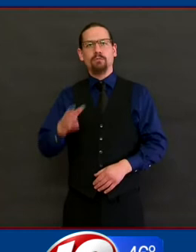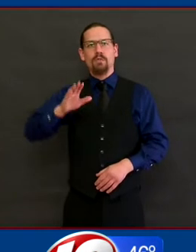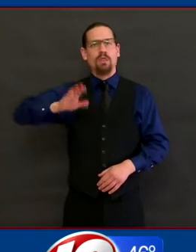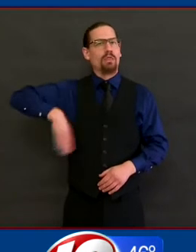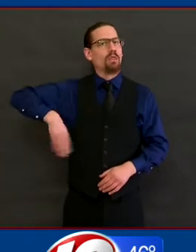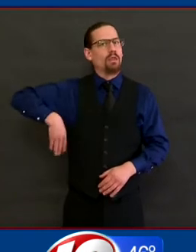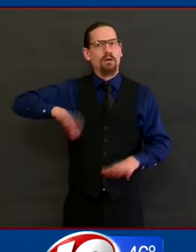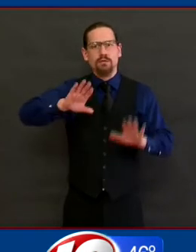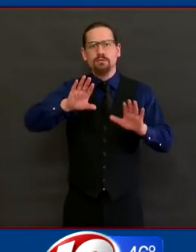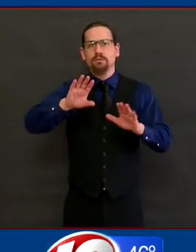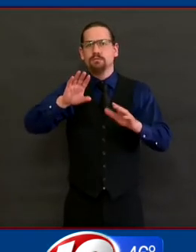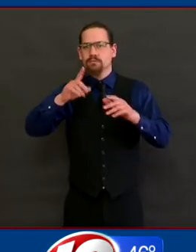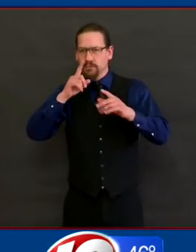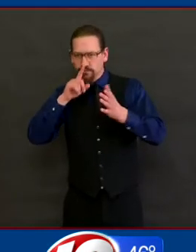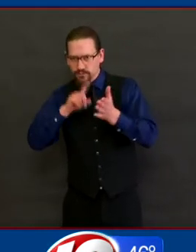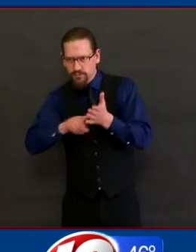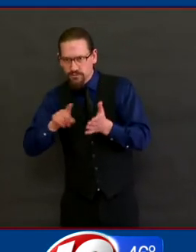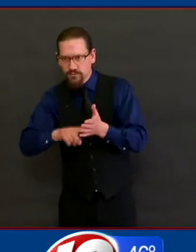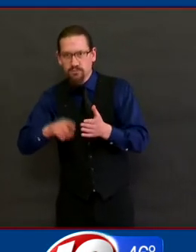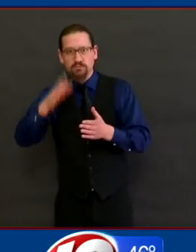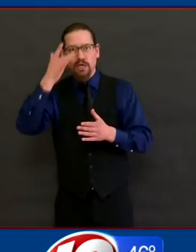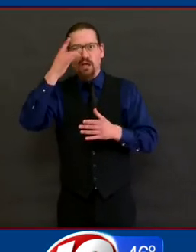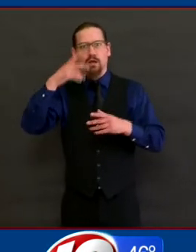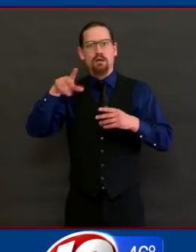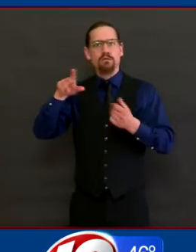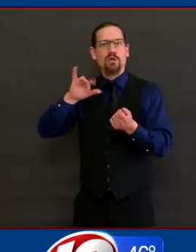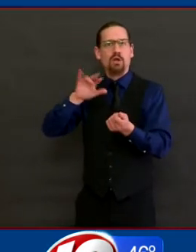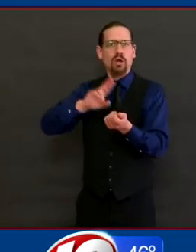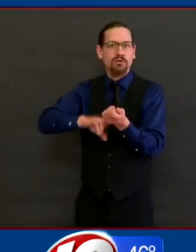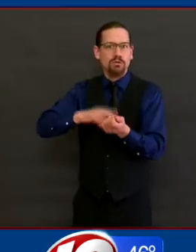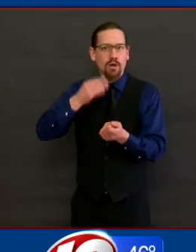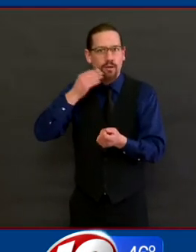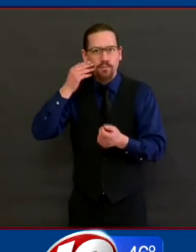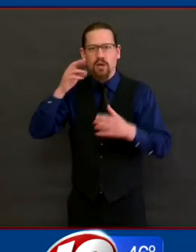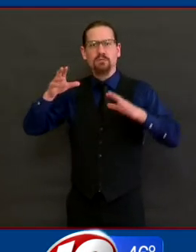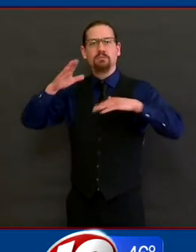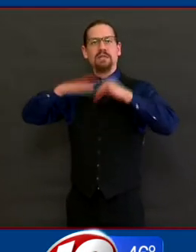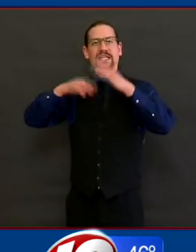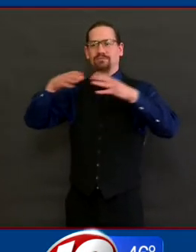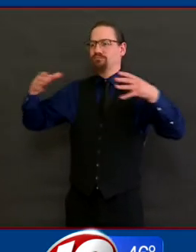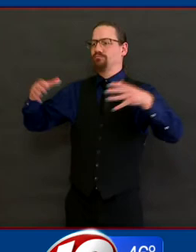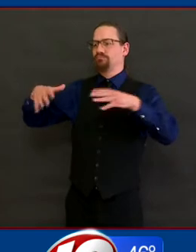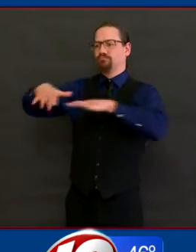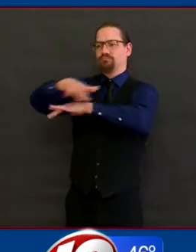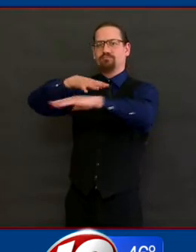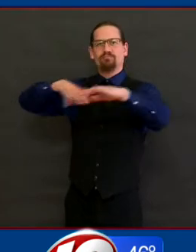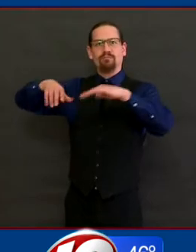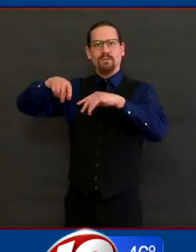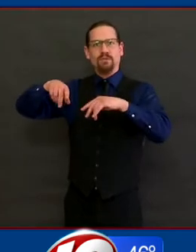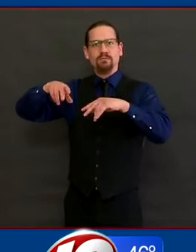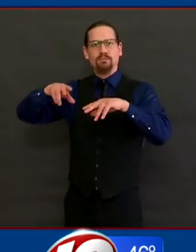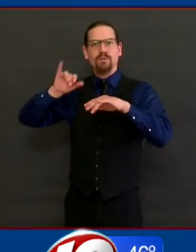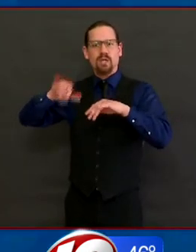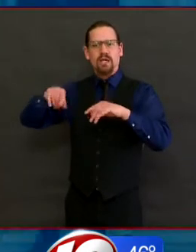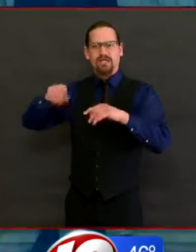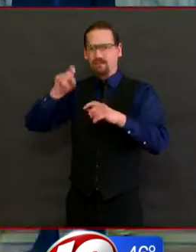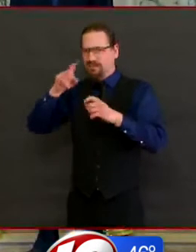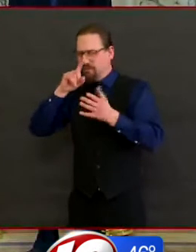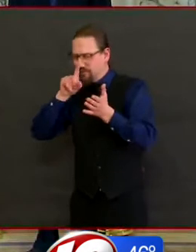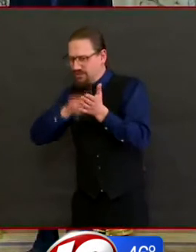challenges that are going on and there is assistance needed in being able to report out.